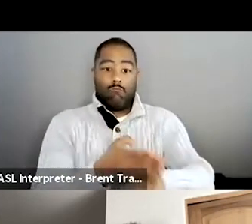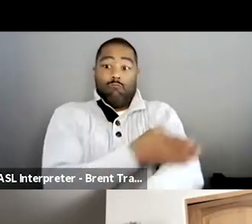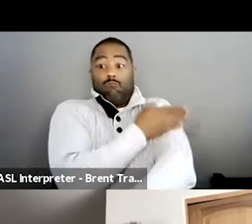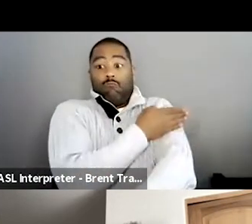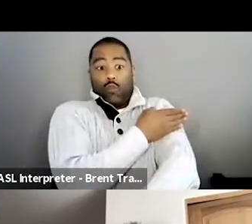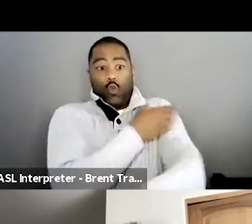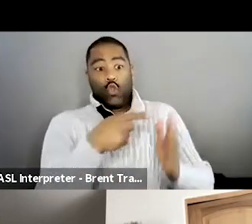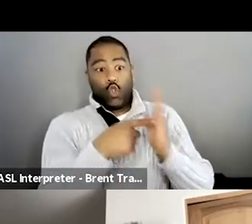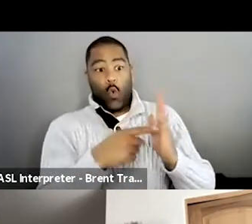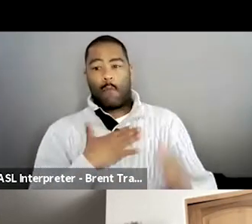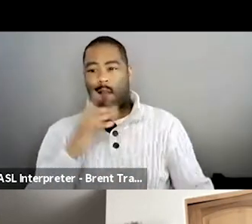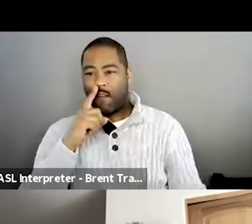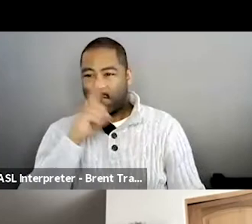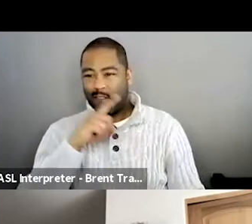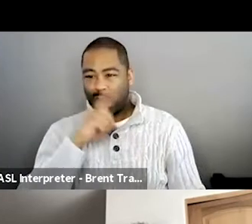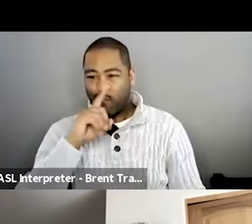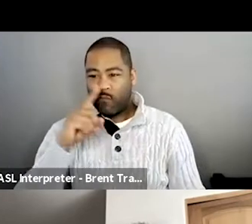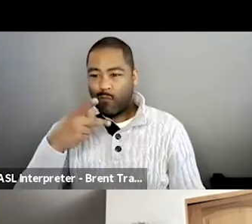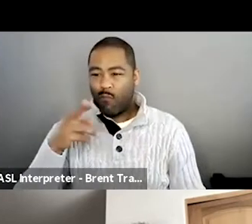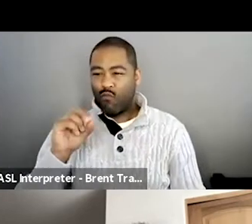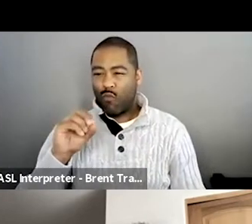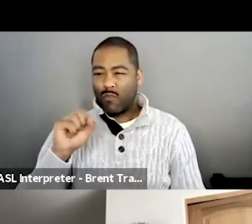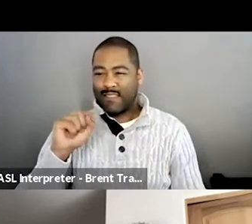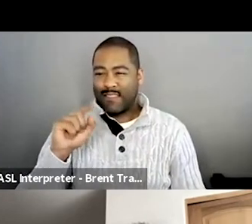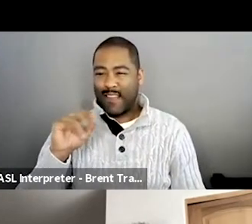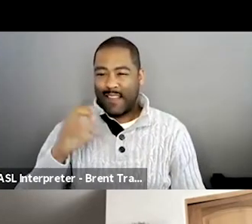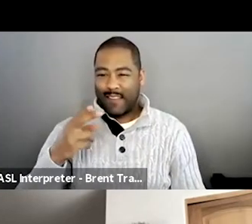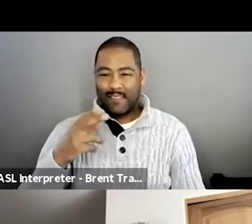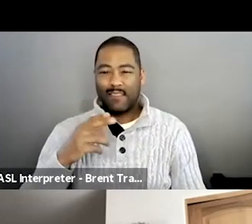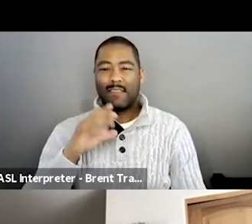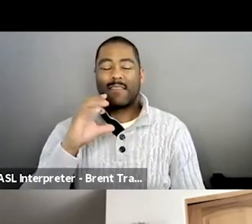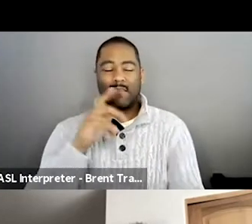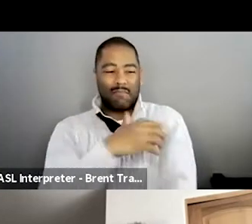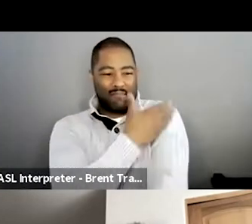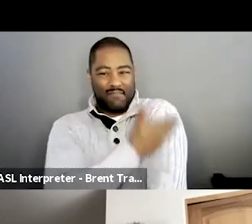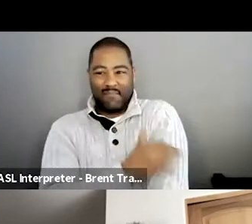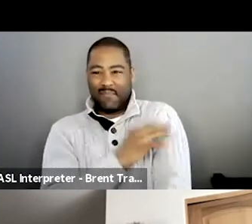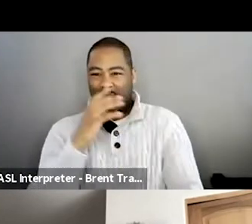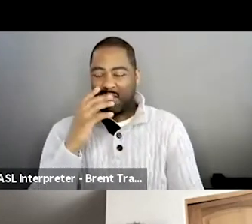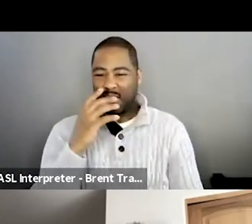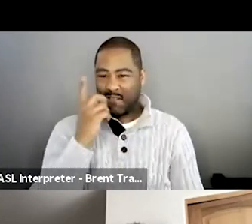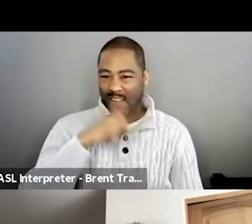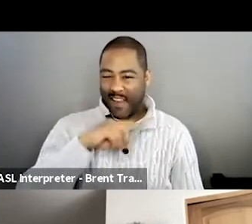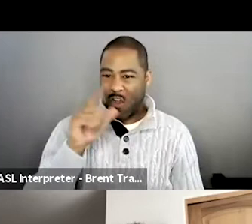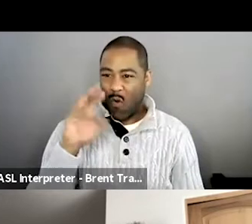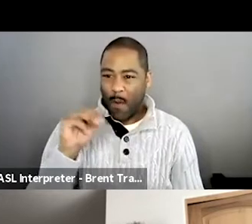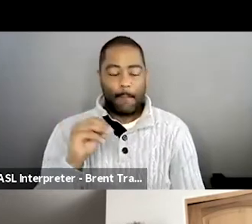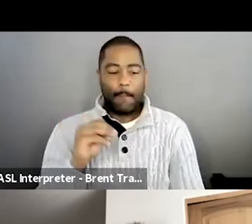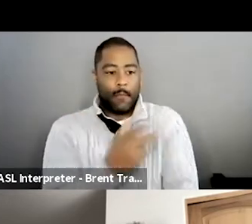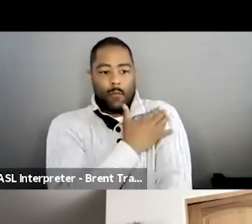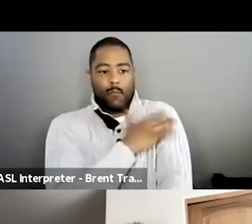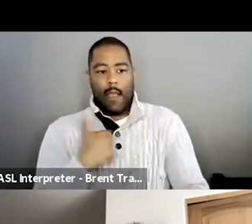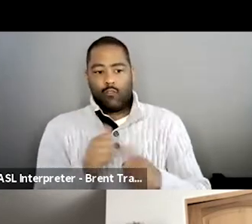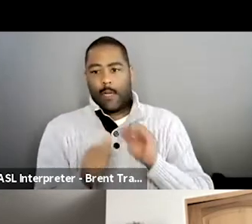And, and it was really through the process of this film where I started to really open up and understand